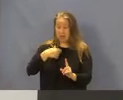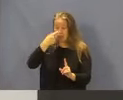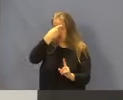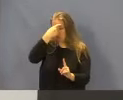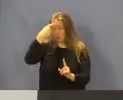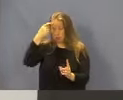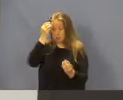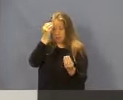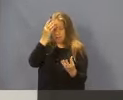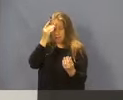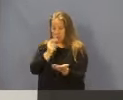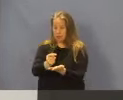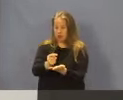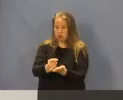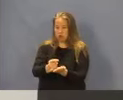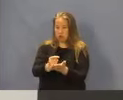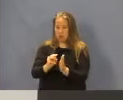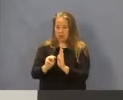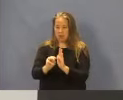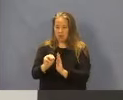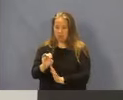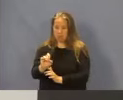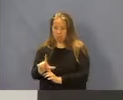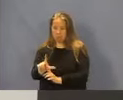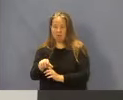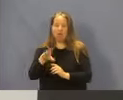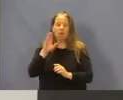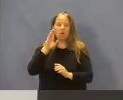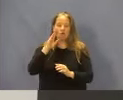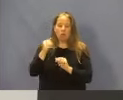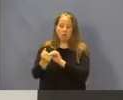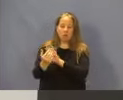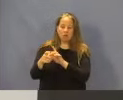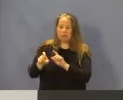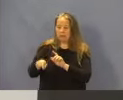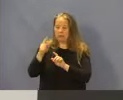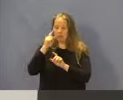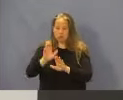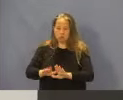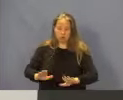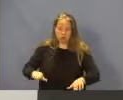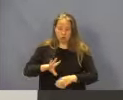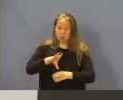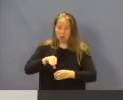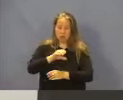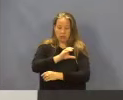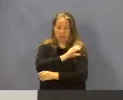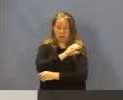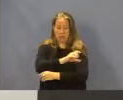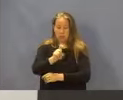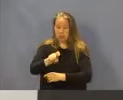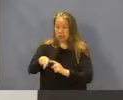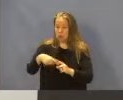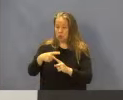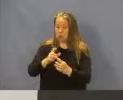-informed treatment model, is designed to address the needs of children, including clinical needs as appropriate,